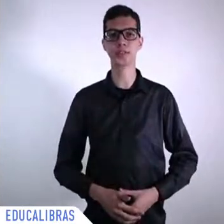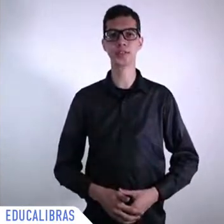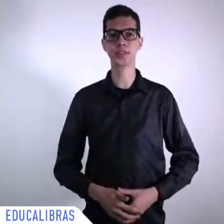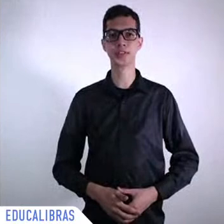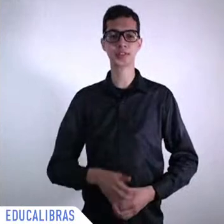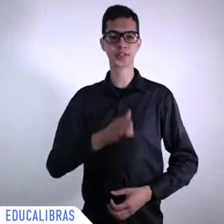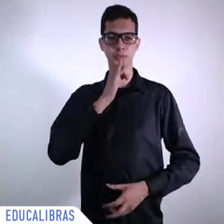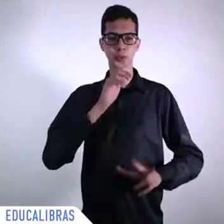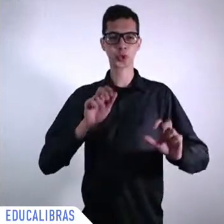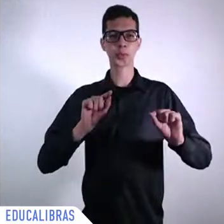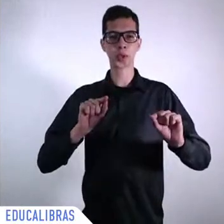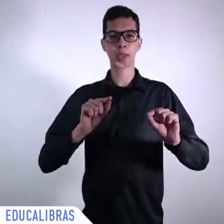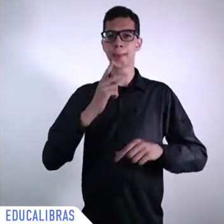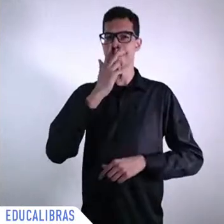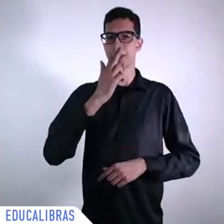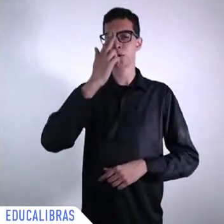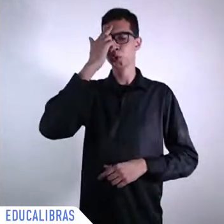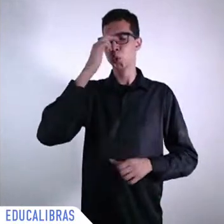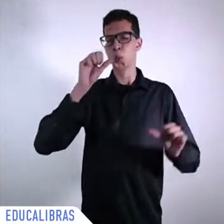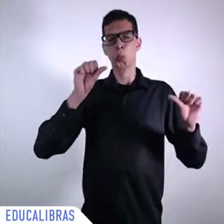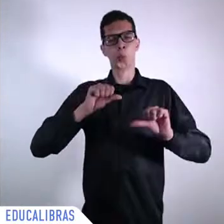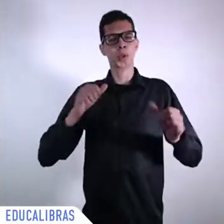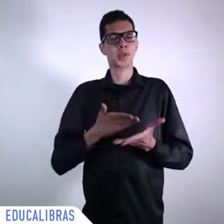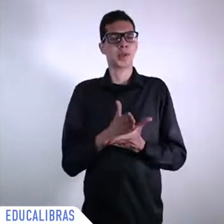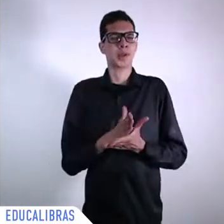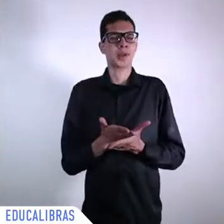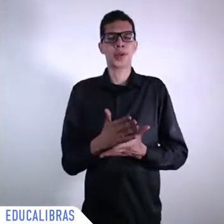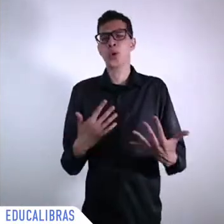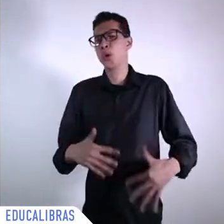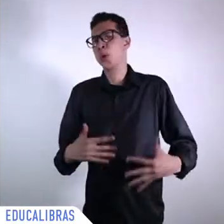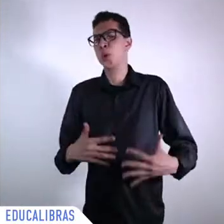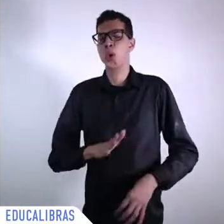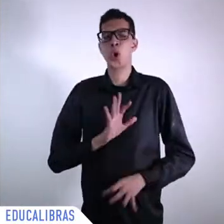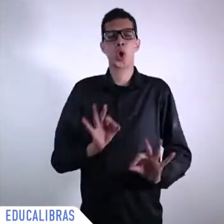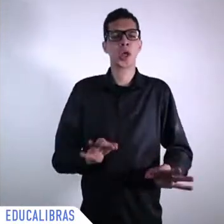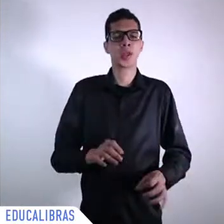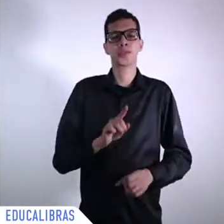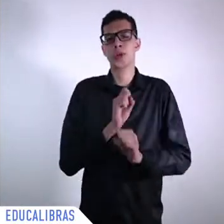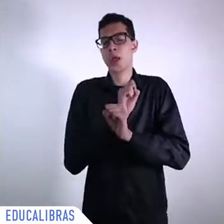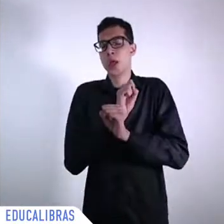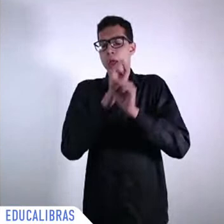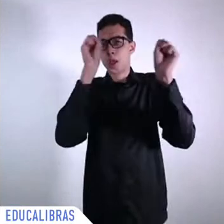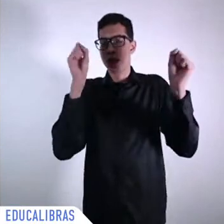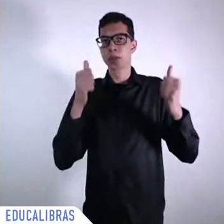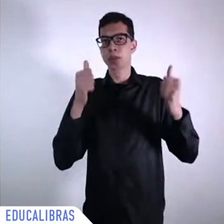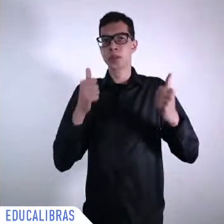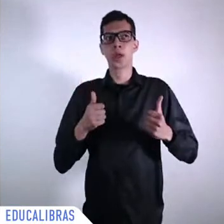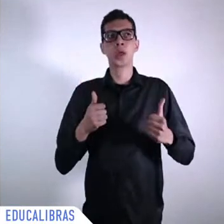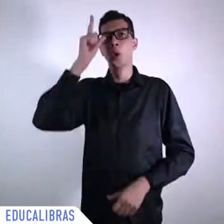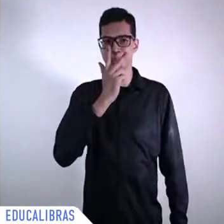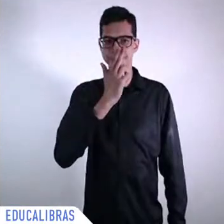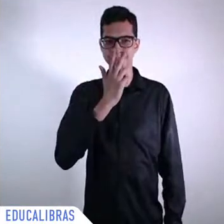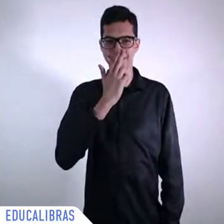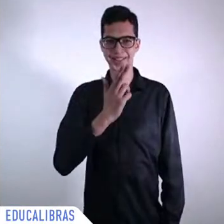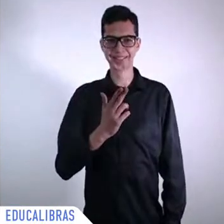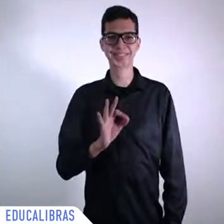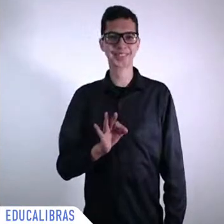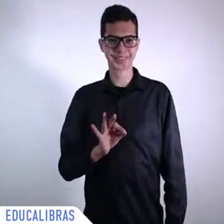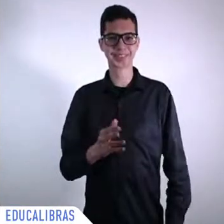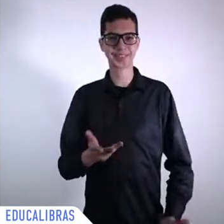in all fields I mean let us mention health since it's so important and so